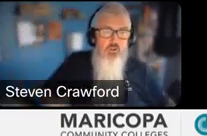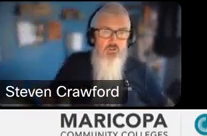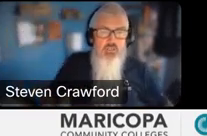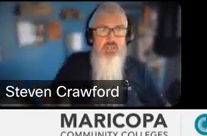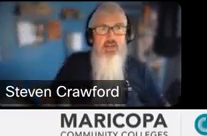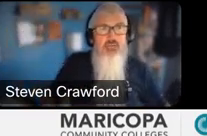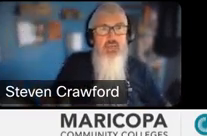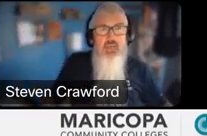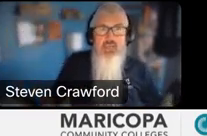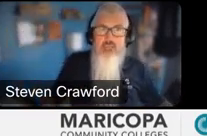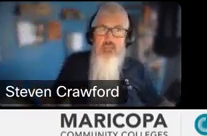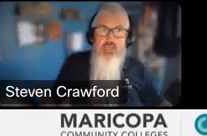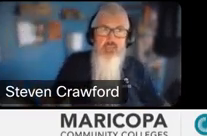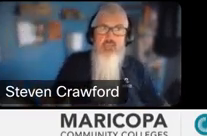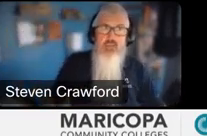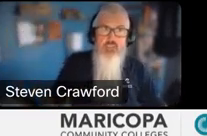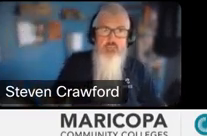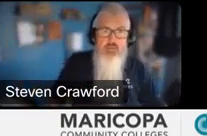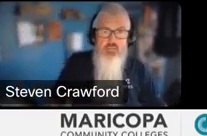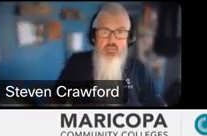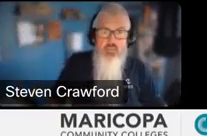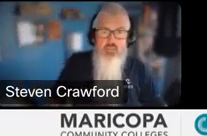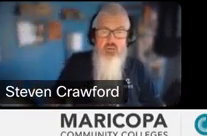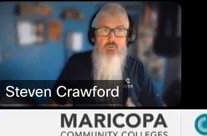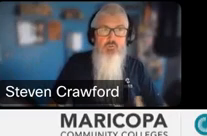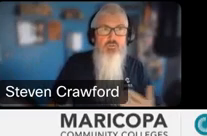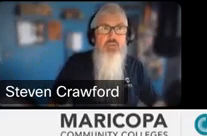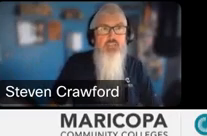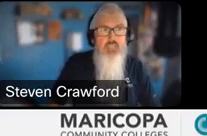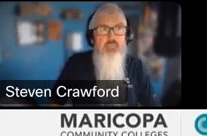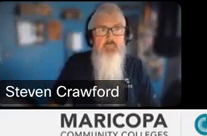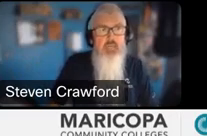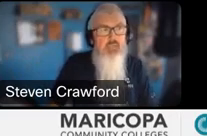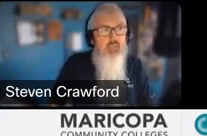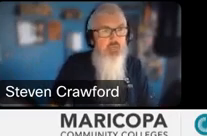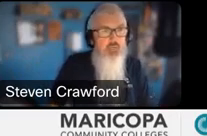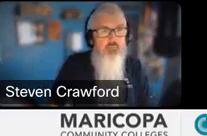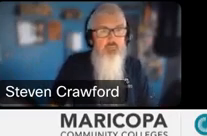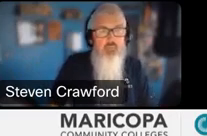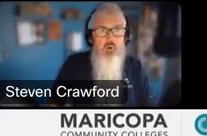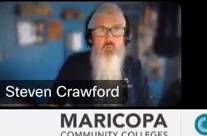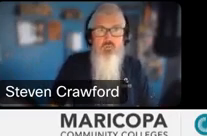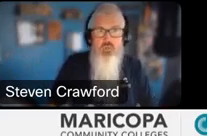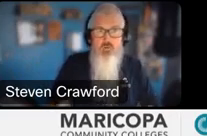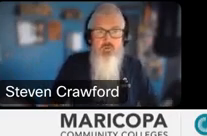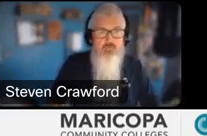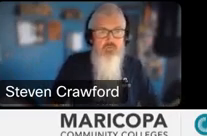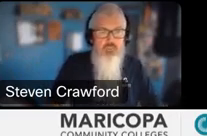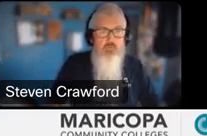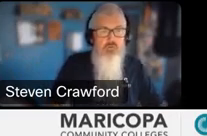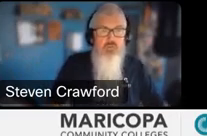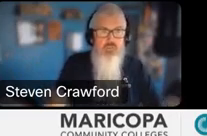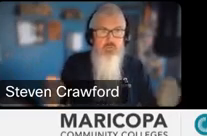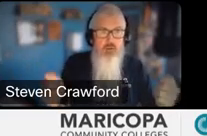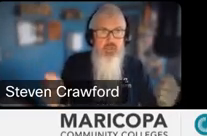the wall, looking down, it may not be a great experience. So those are some things to keep in mind. Um, you're almost better off